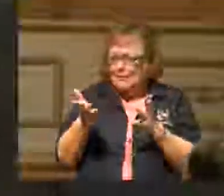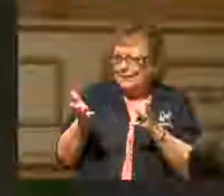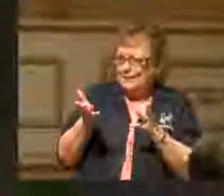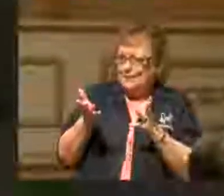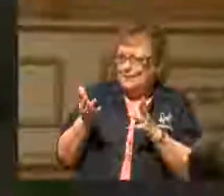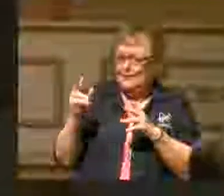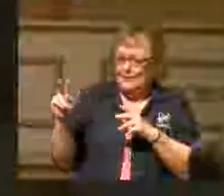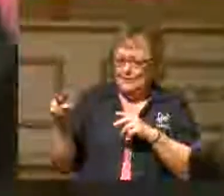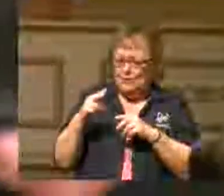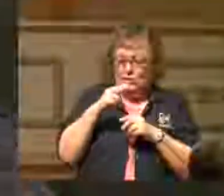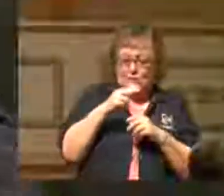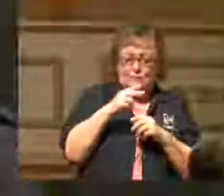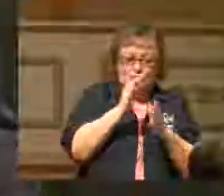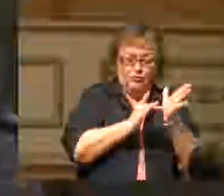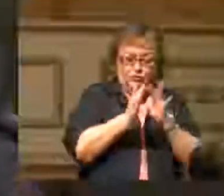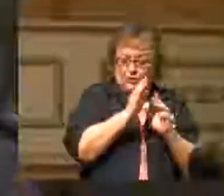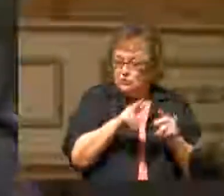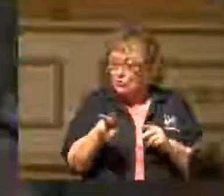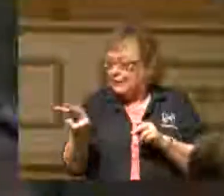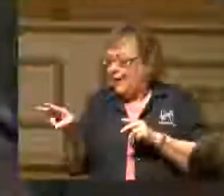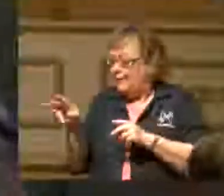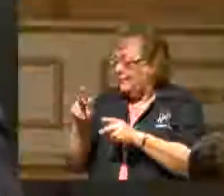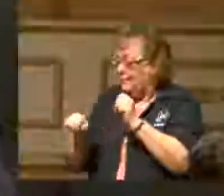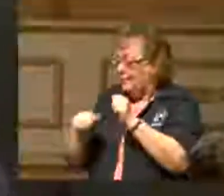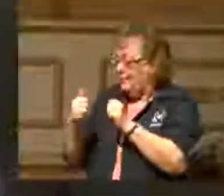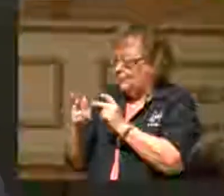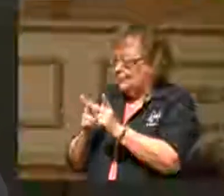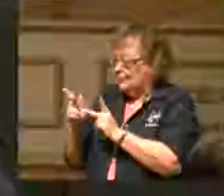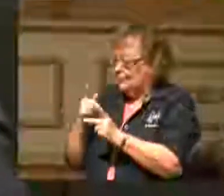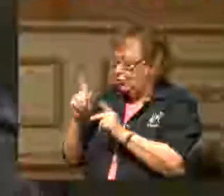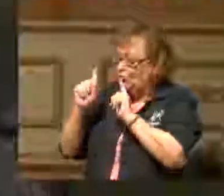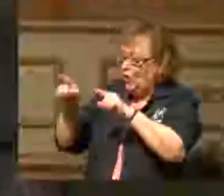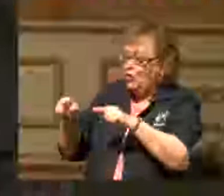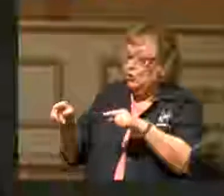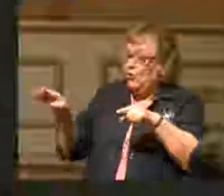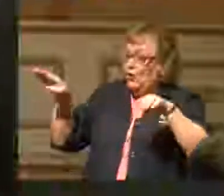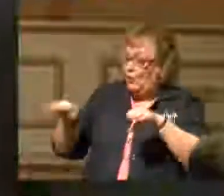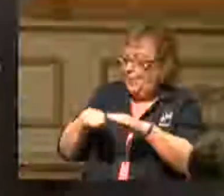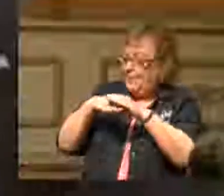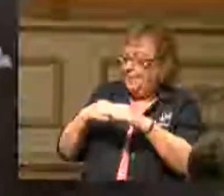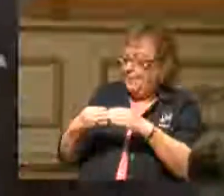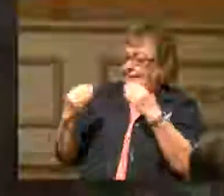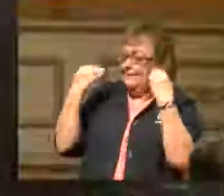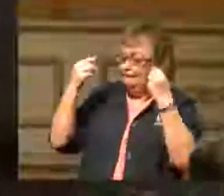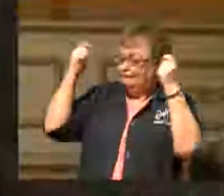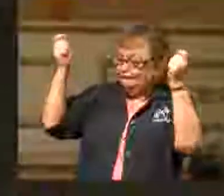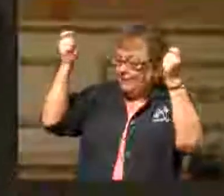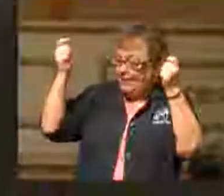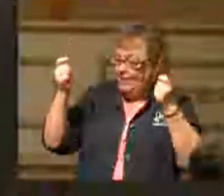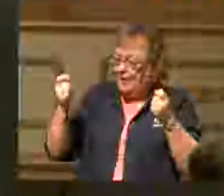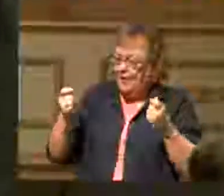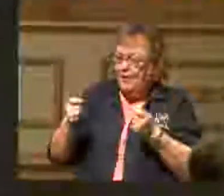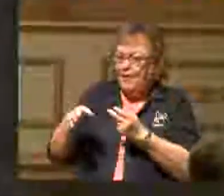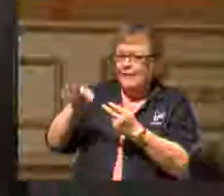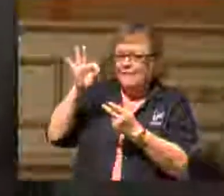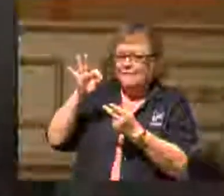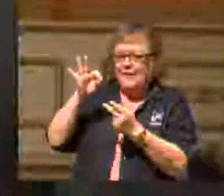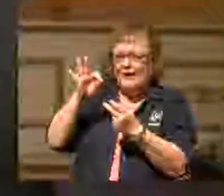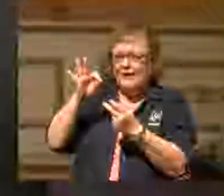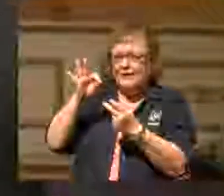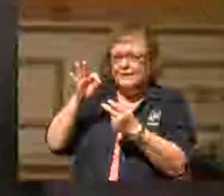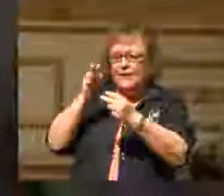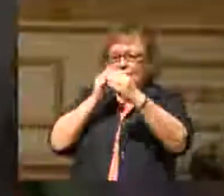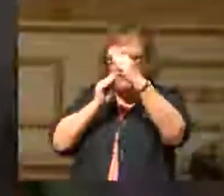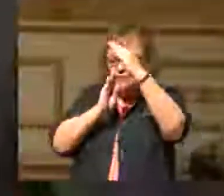the rest of the folks and said, you know, when you go to a wedding feast, he said, find the lowest place